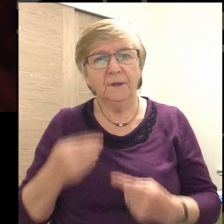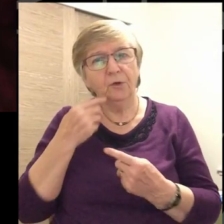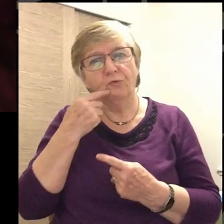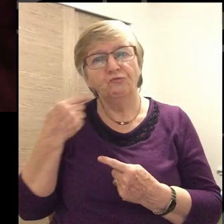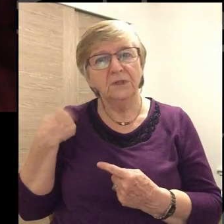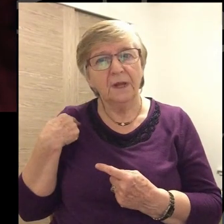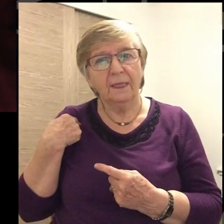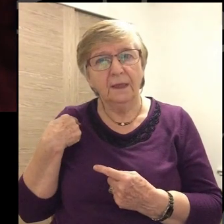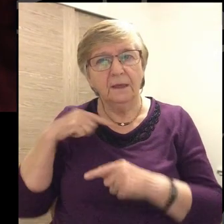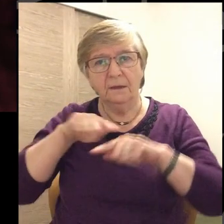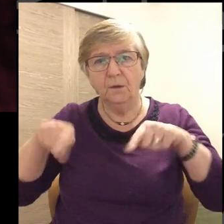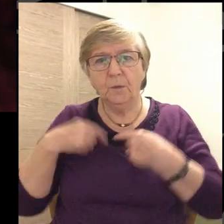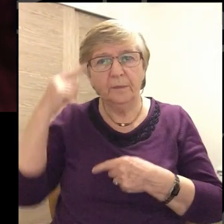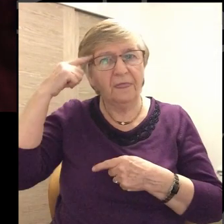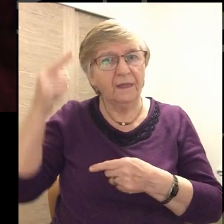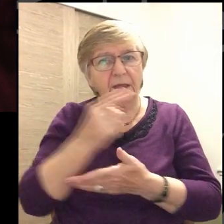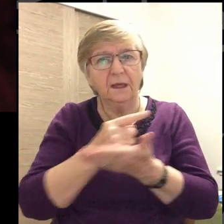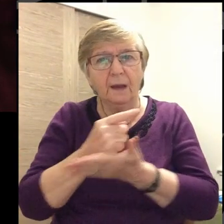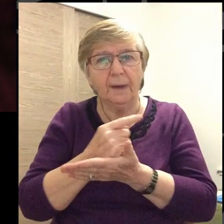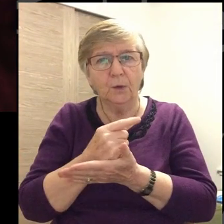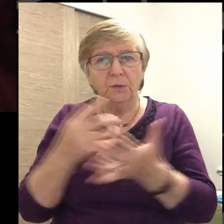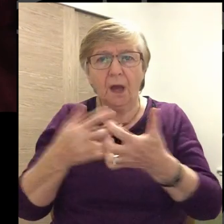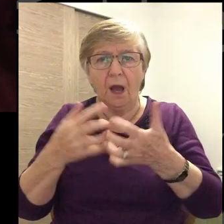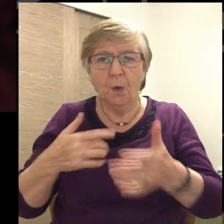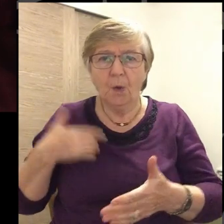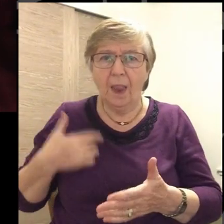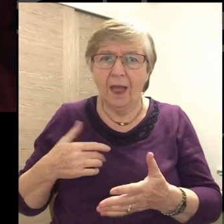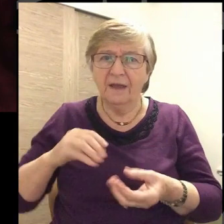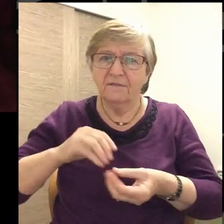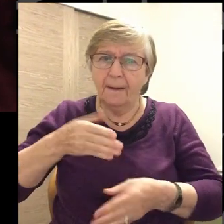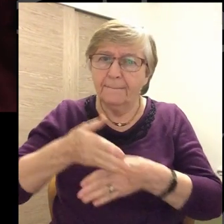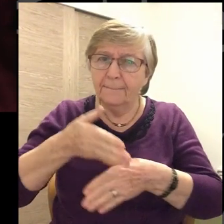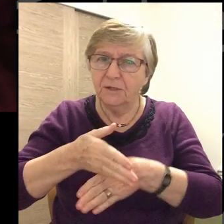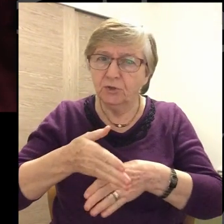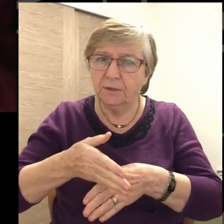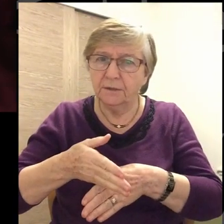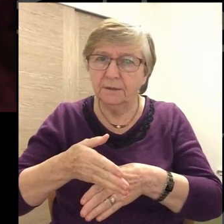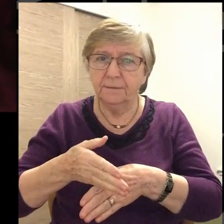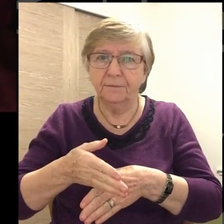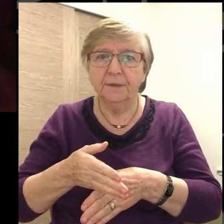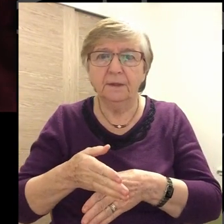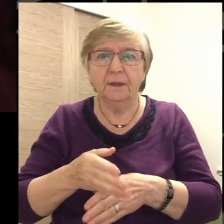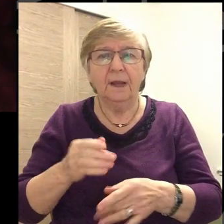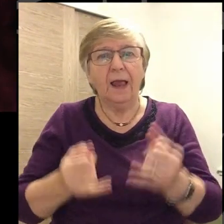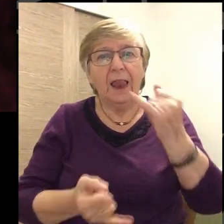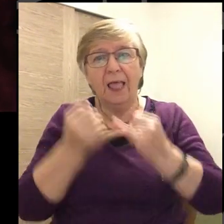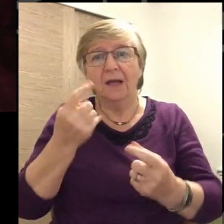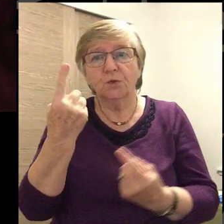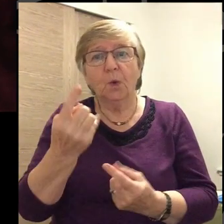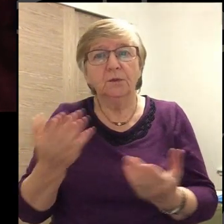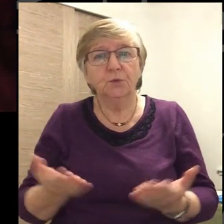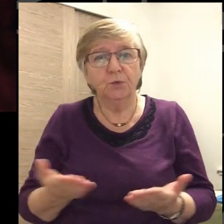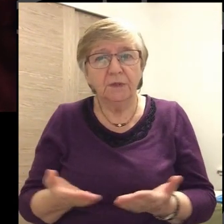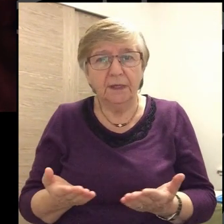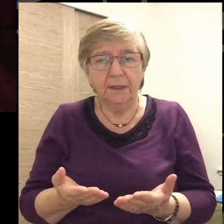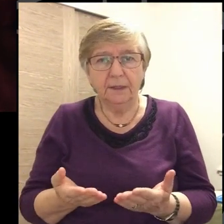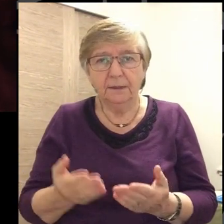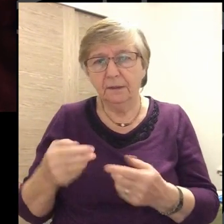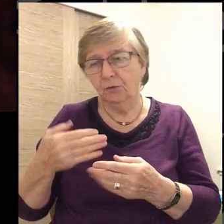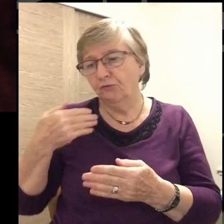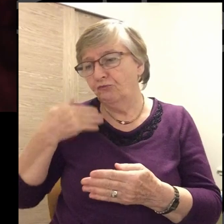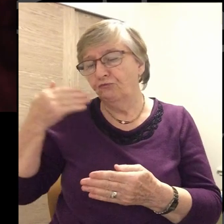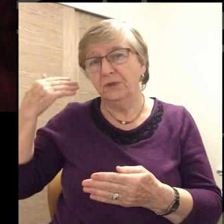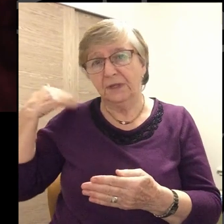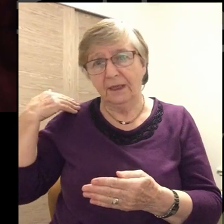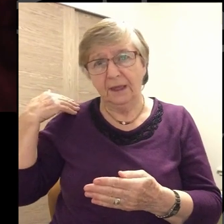And we've been having a short series on Mission Shaped Living, and this is the fifth, the final one in our series. The series has been rooted